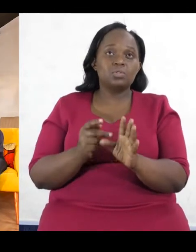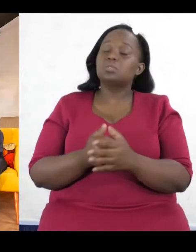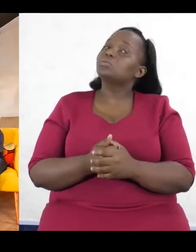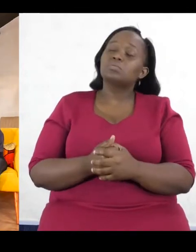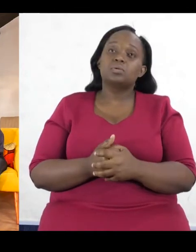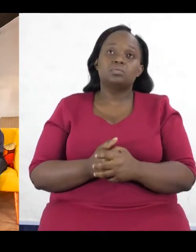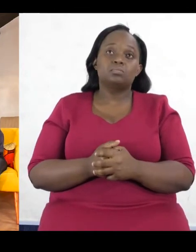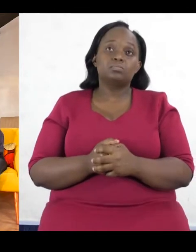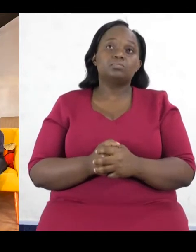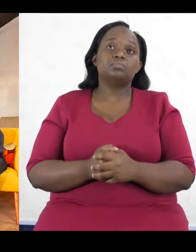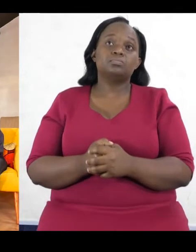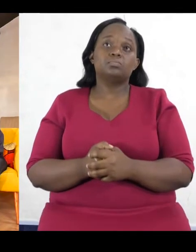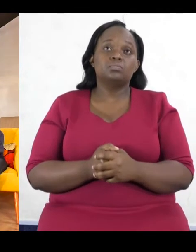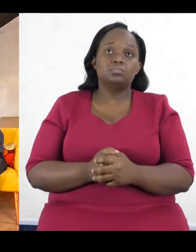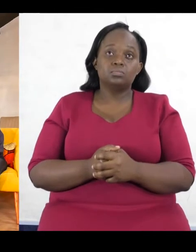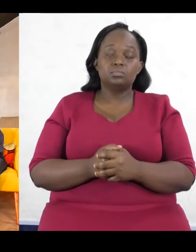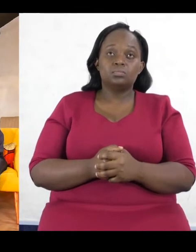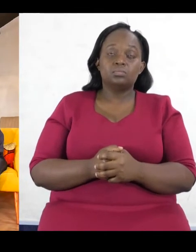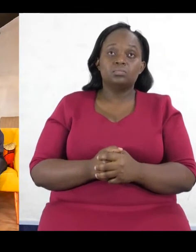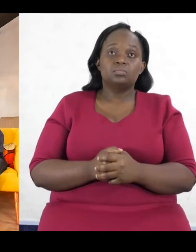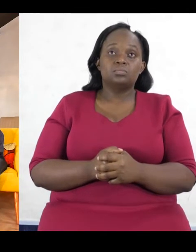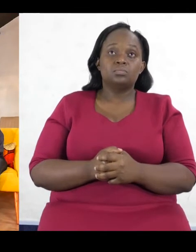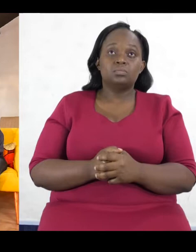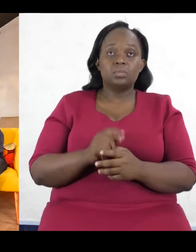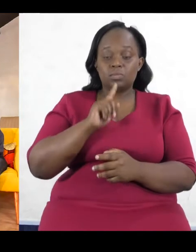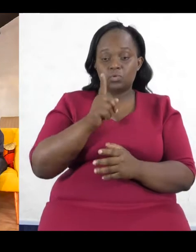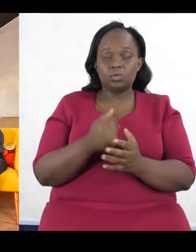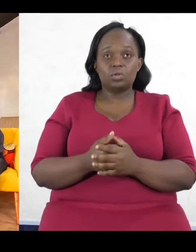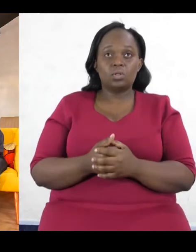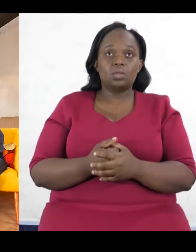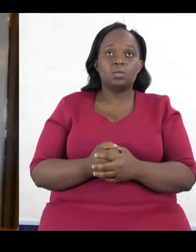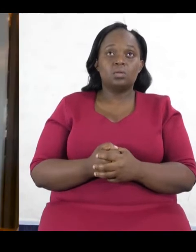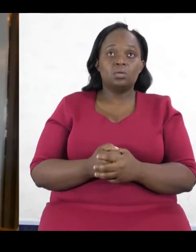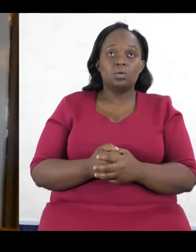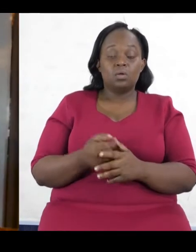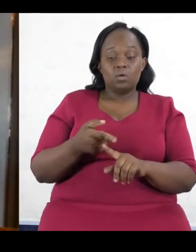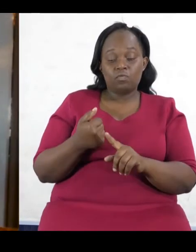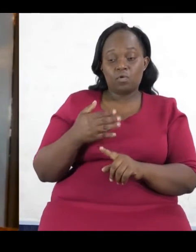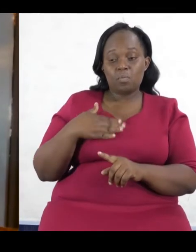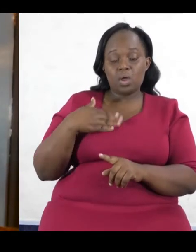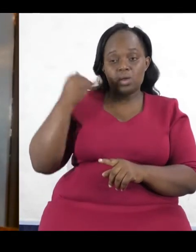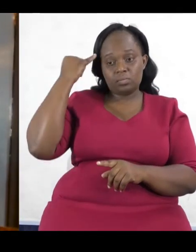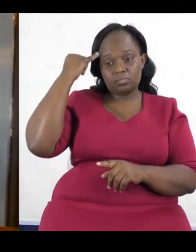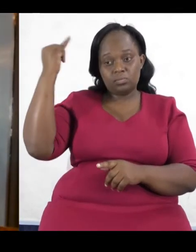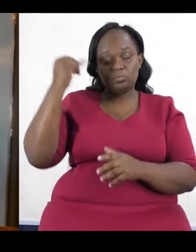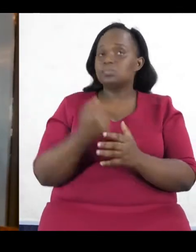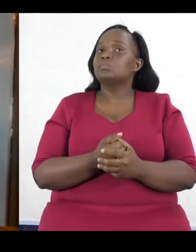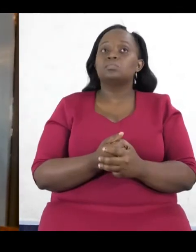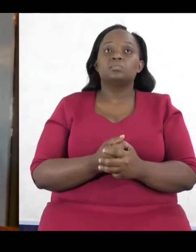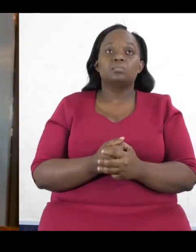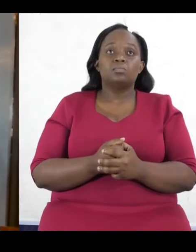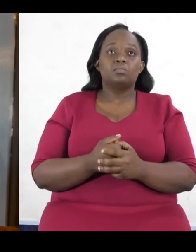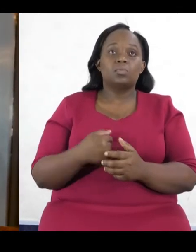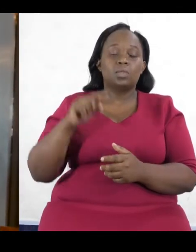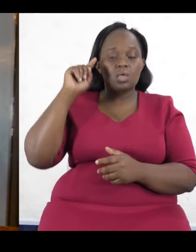first. So from my perspective, if I think about it, and I try to break it down to